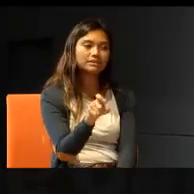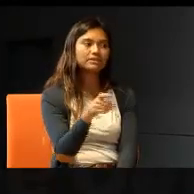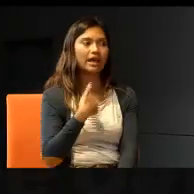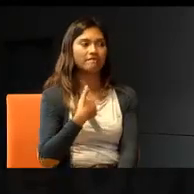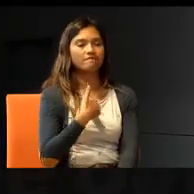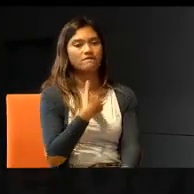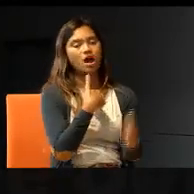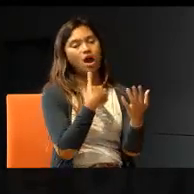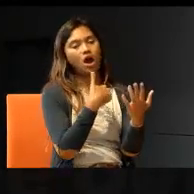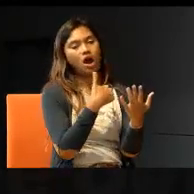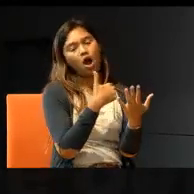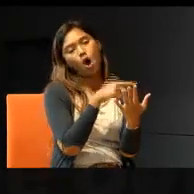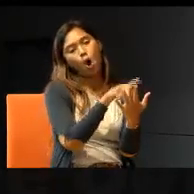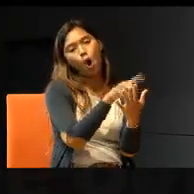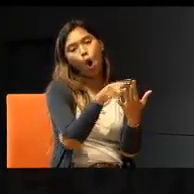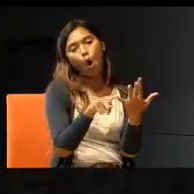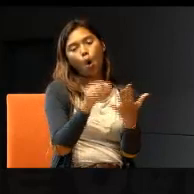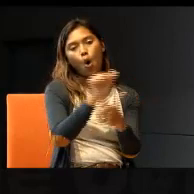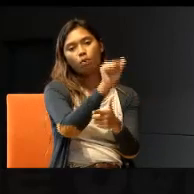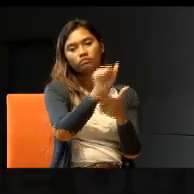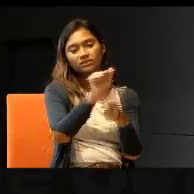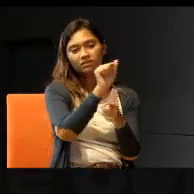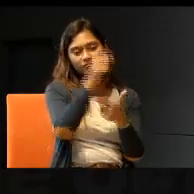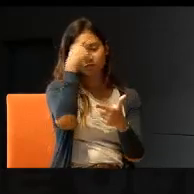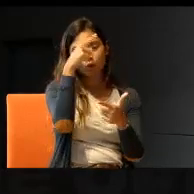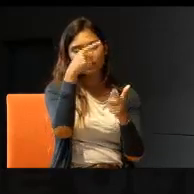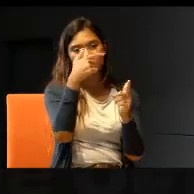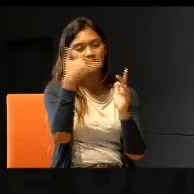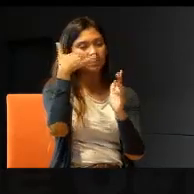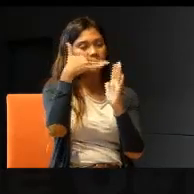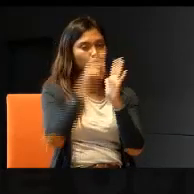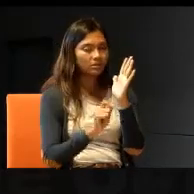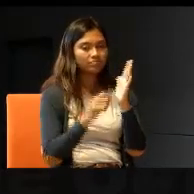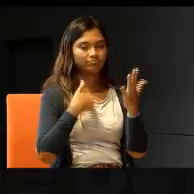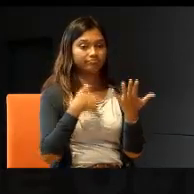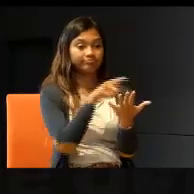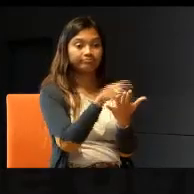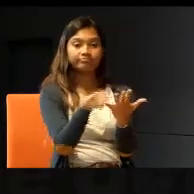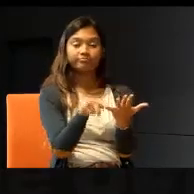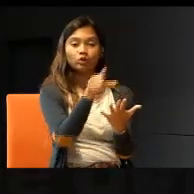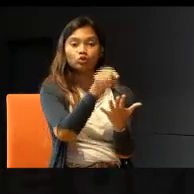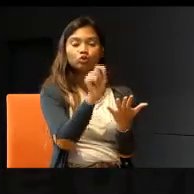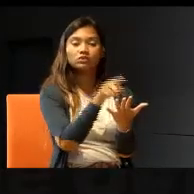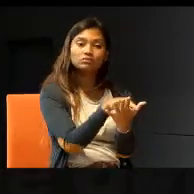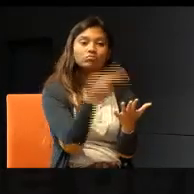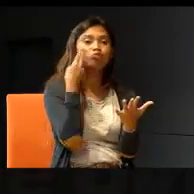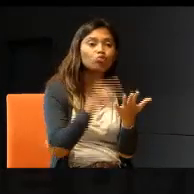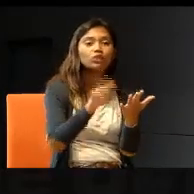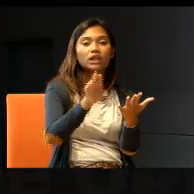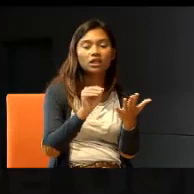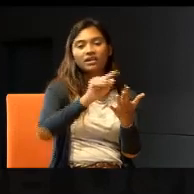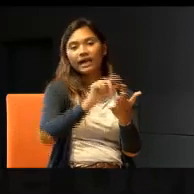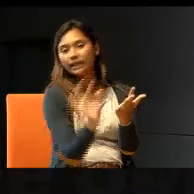be an option, for the student, to have, notetaker, or sign language interpreter, or, anything else, that helps.